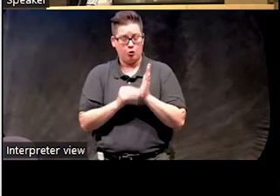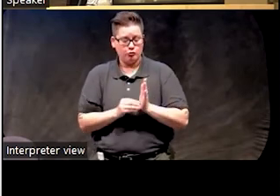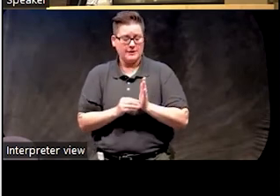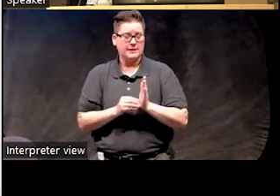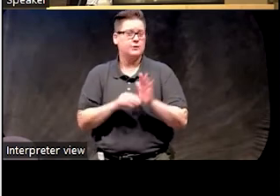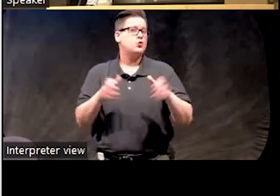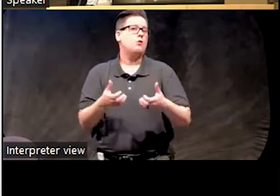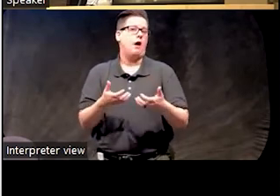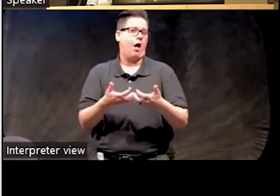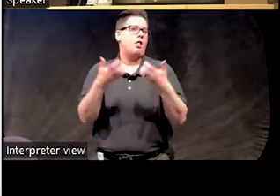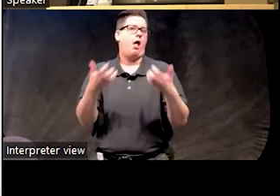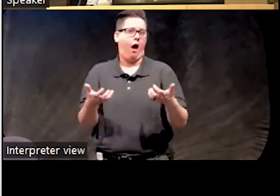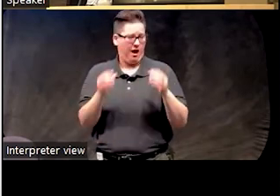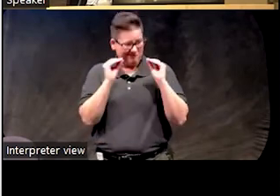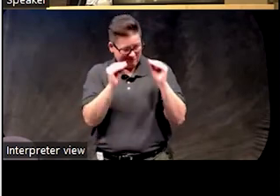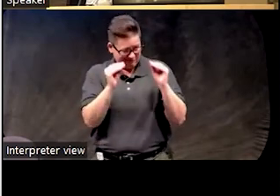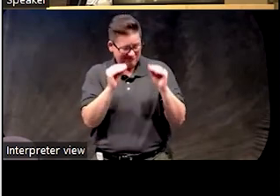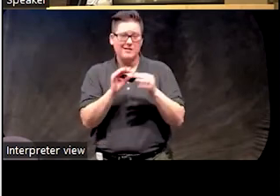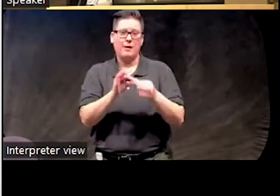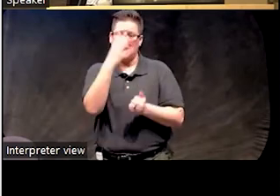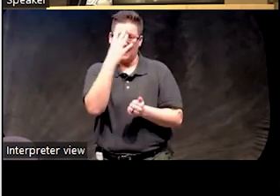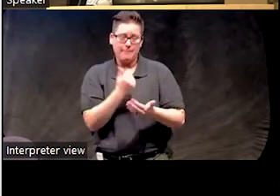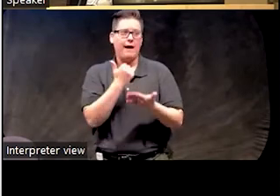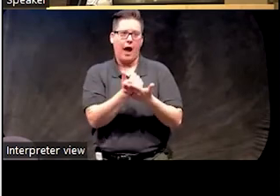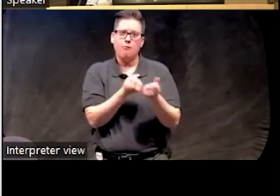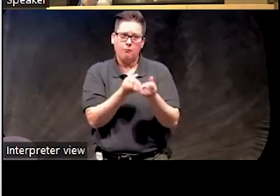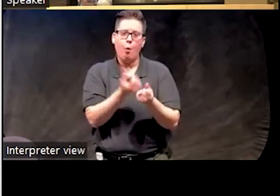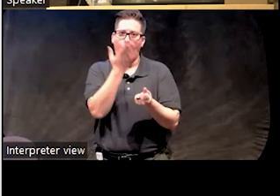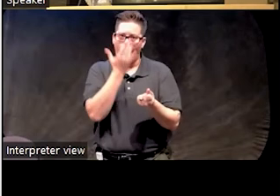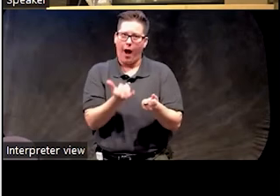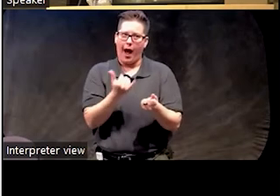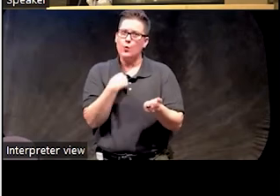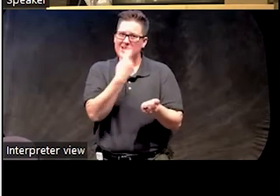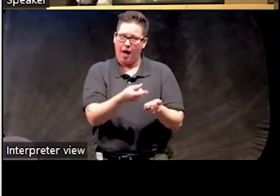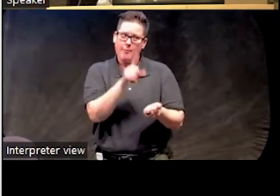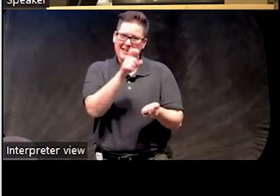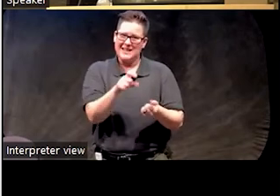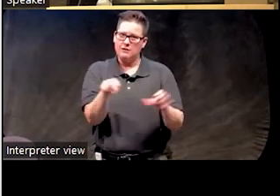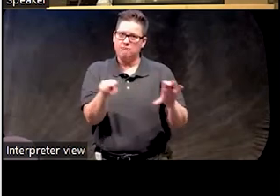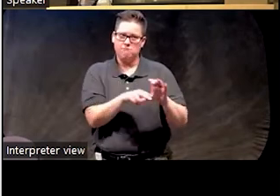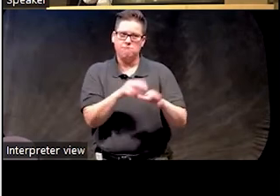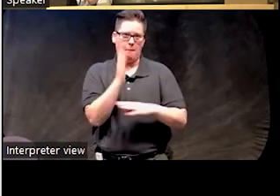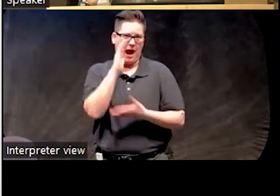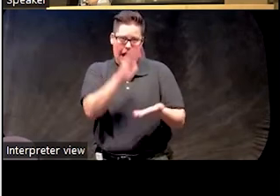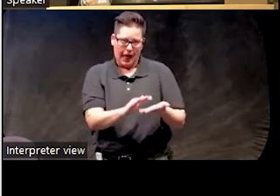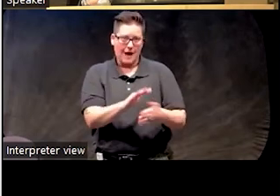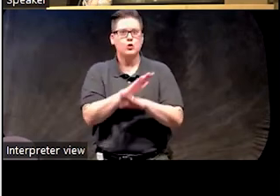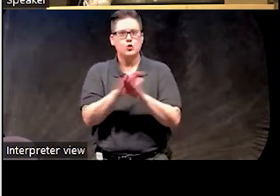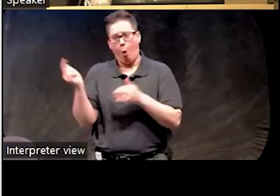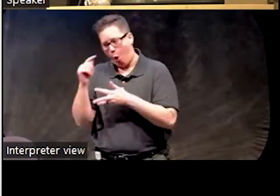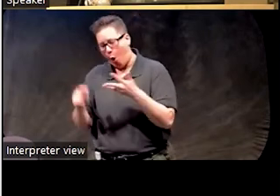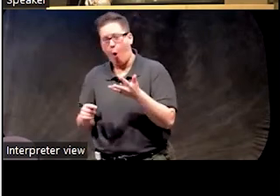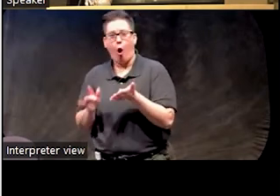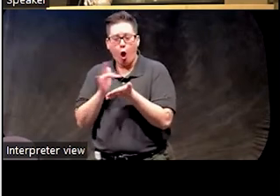do a lot of front-loading on sleep education to reinforce why we tell them, be in bed less and don't do all these other things in your bed.